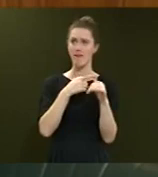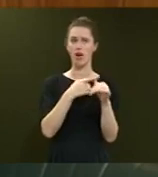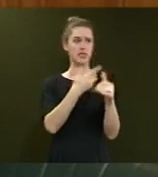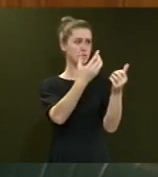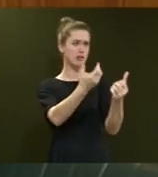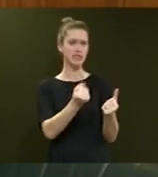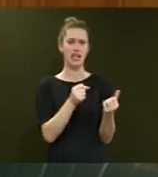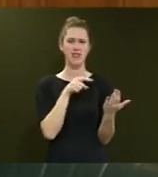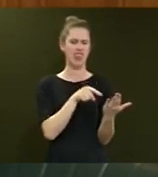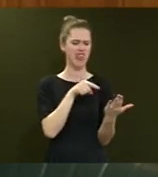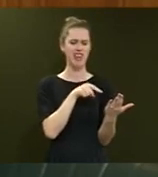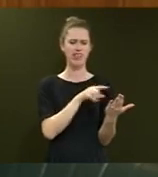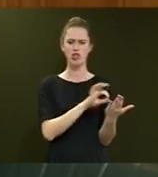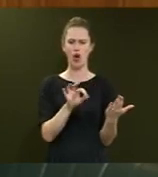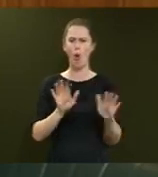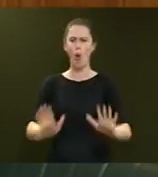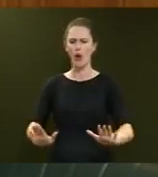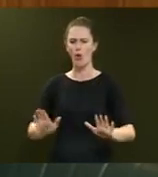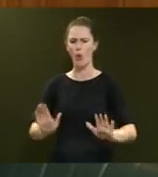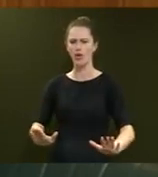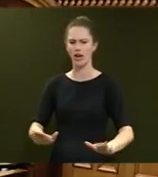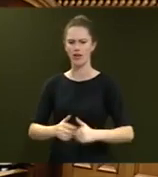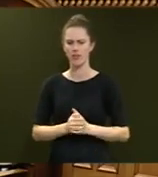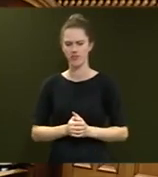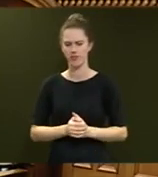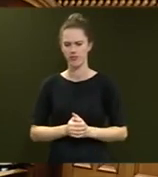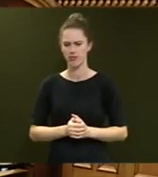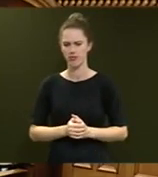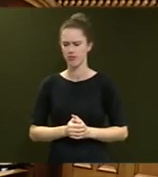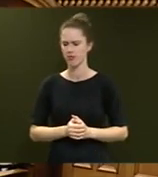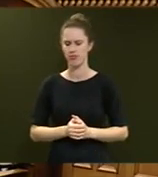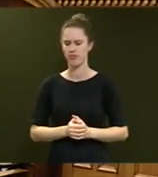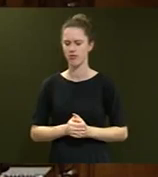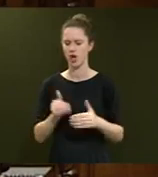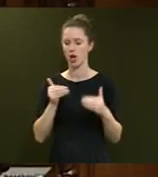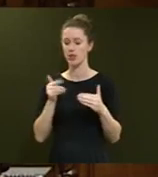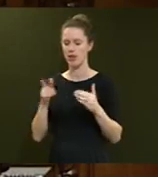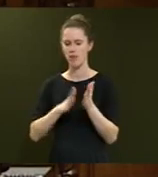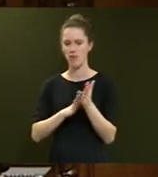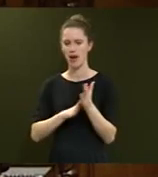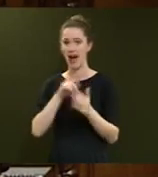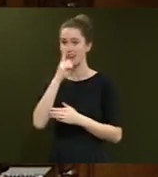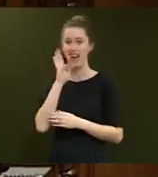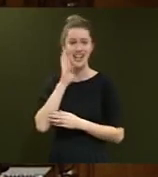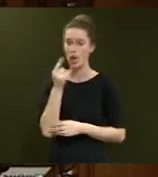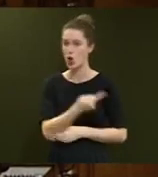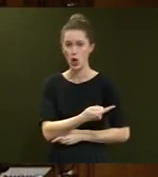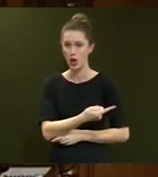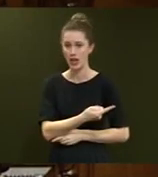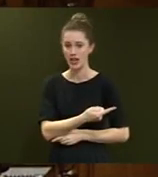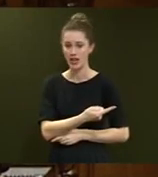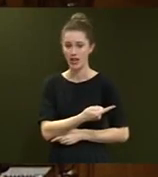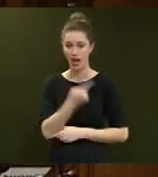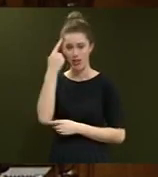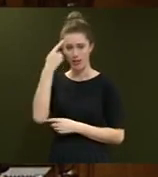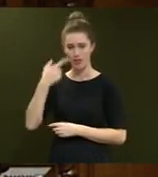received, does not meet the threshold of conflict. I'm very close to the Member and I cannot hear her. Mainly, I